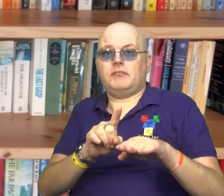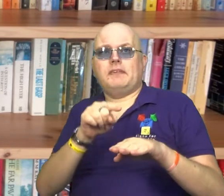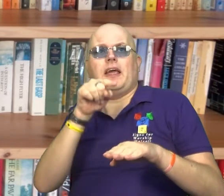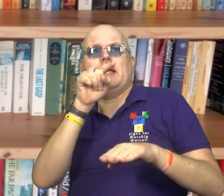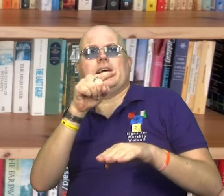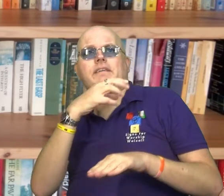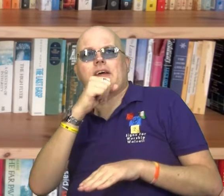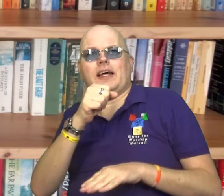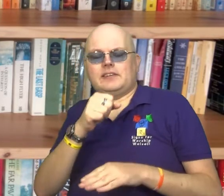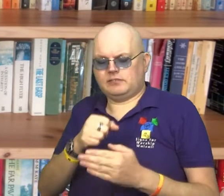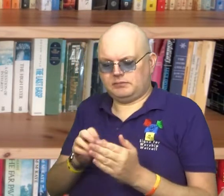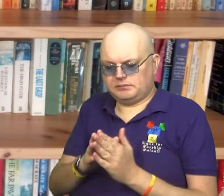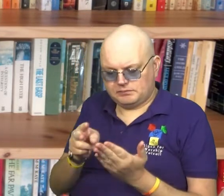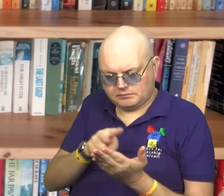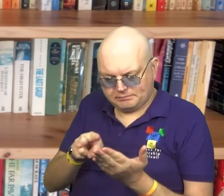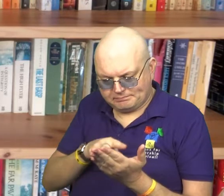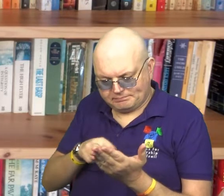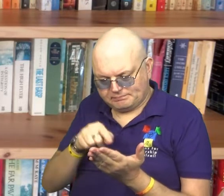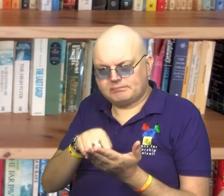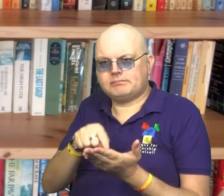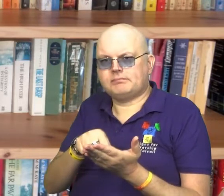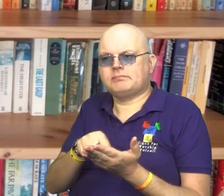And he hears the man reading from Scripture.